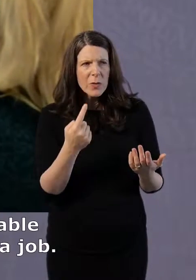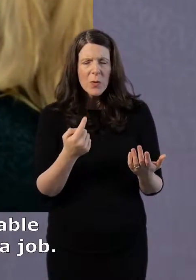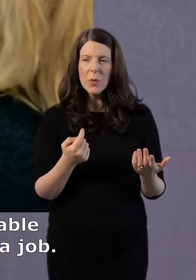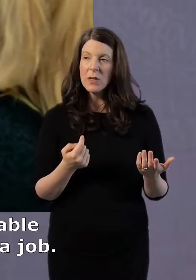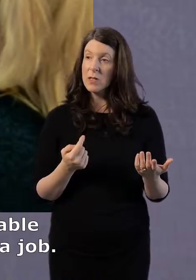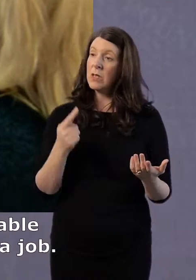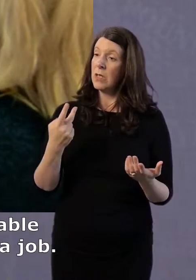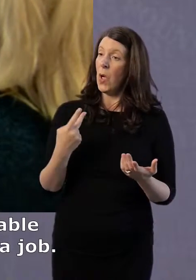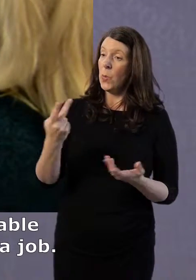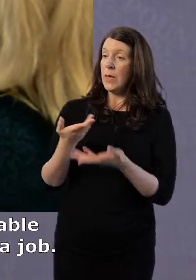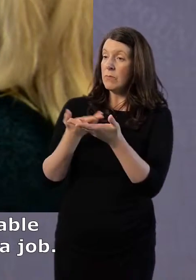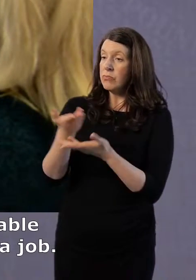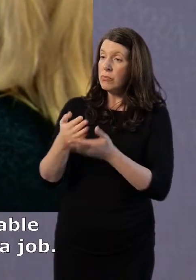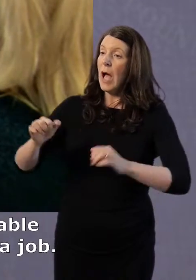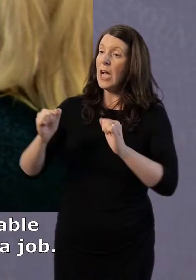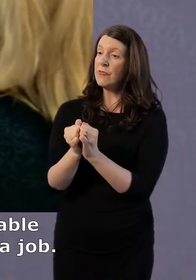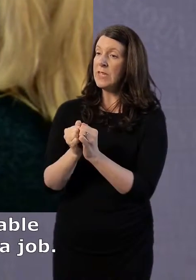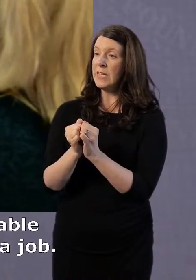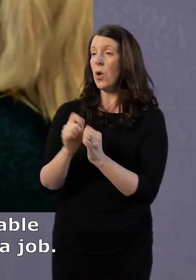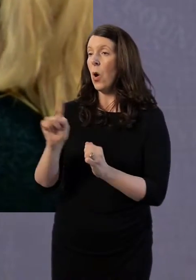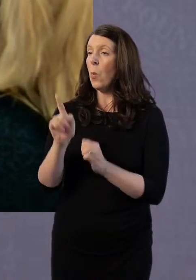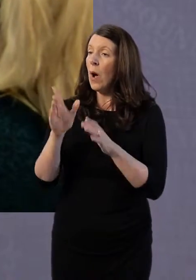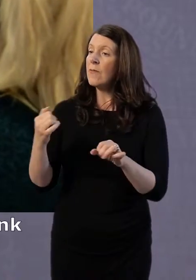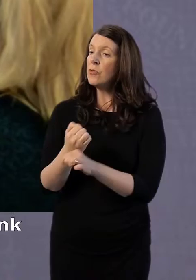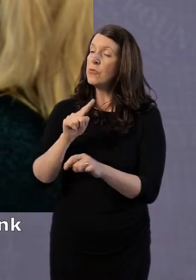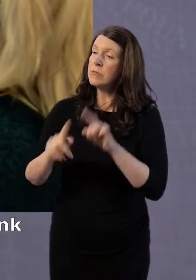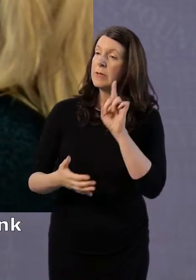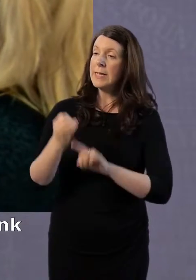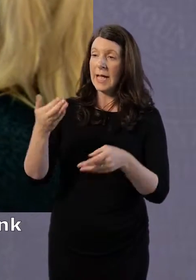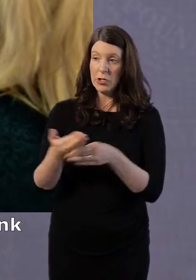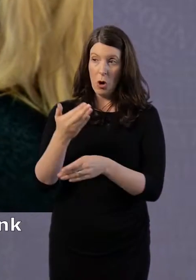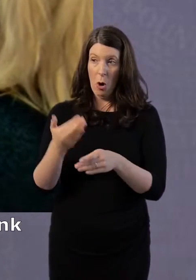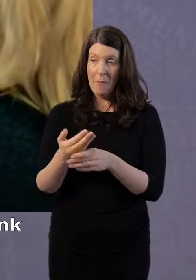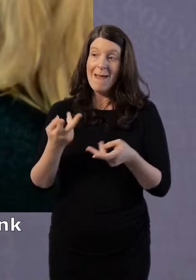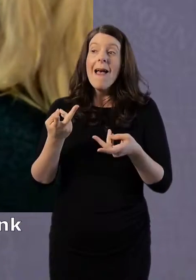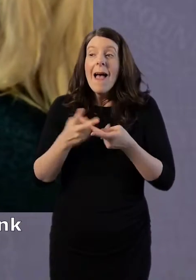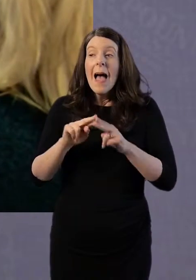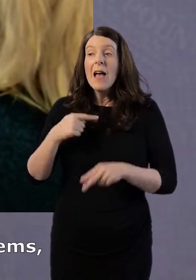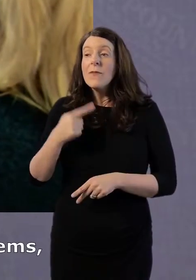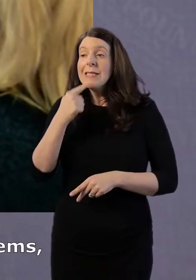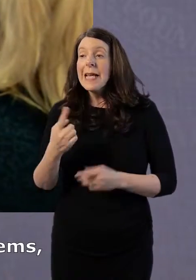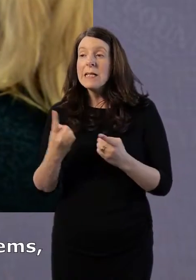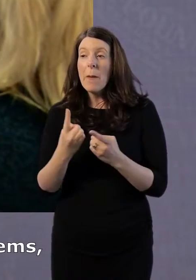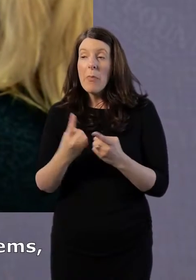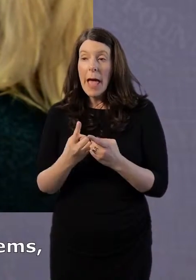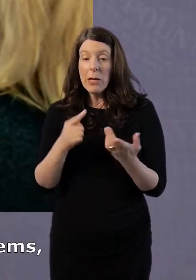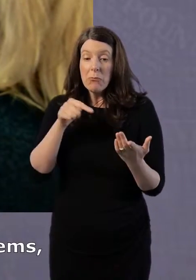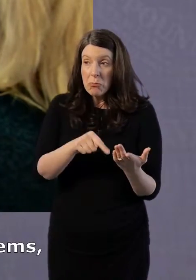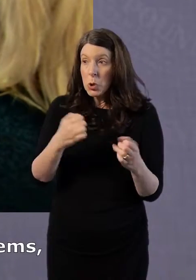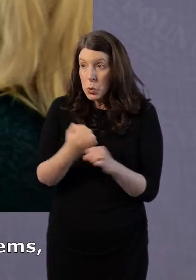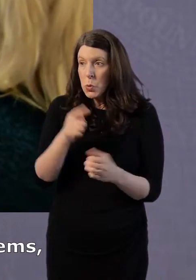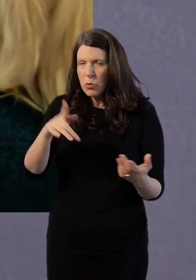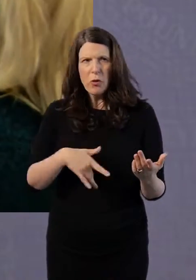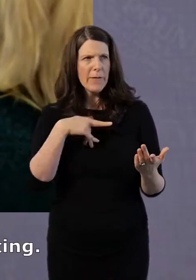talk about what's reasonable to expect you to do to try and get a job. You have to tell me if you think you'll have problems doing anything I suggest and